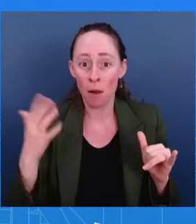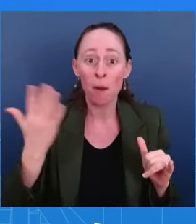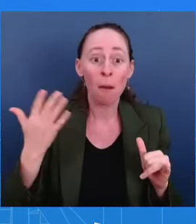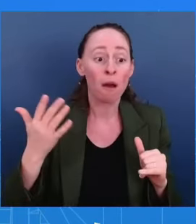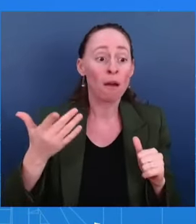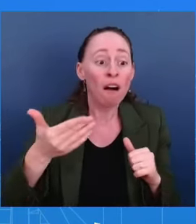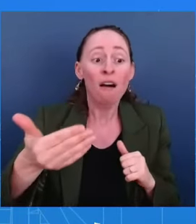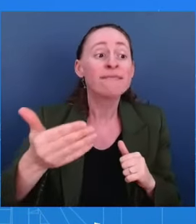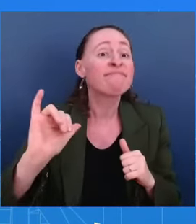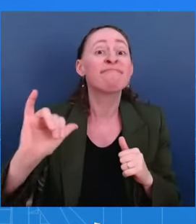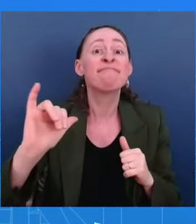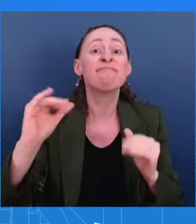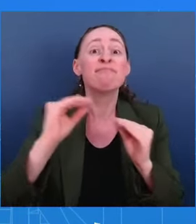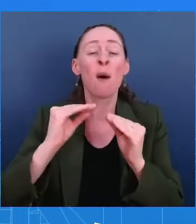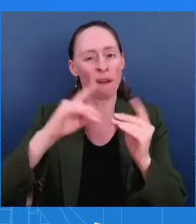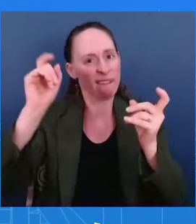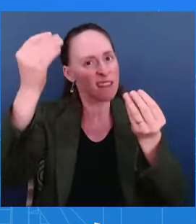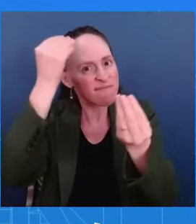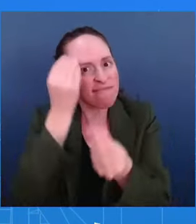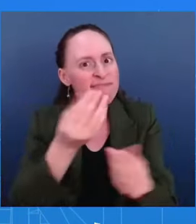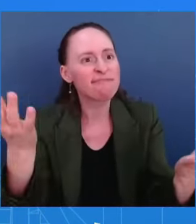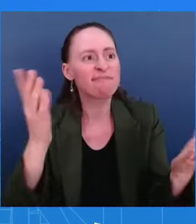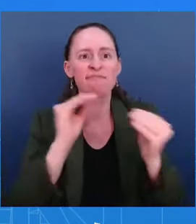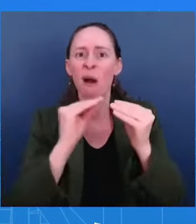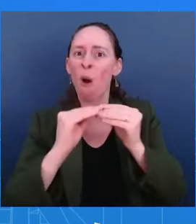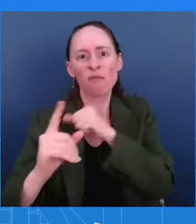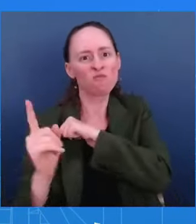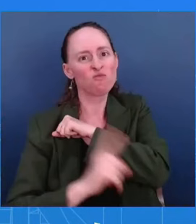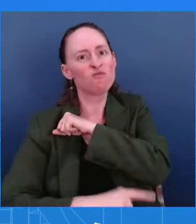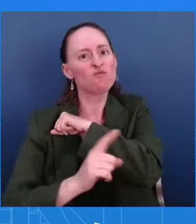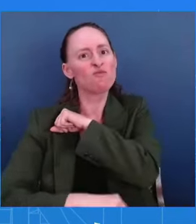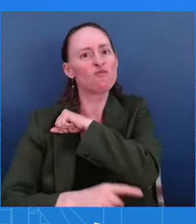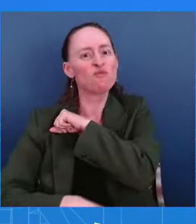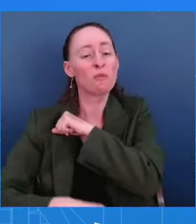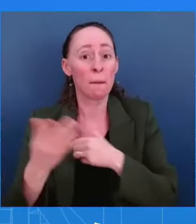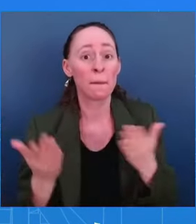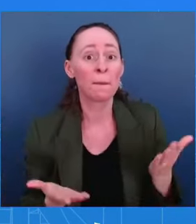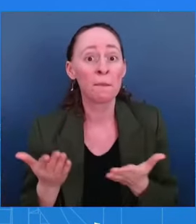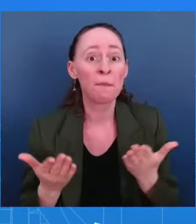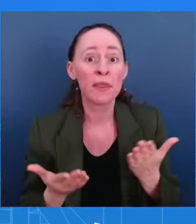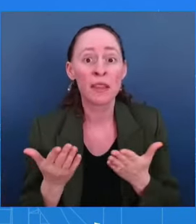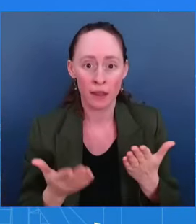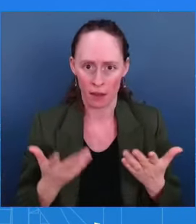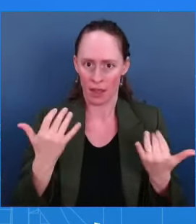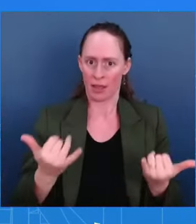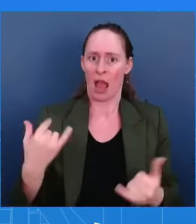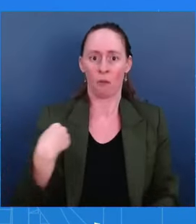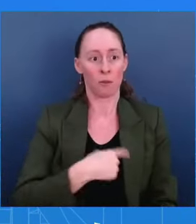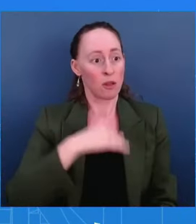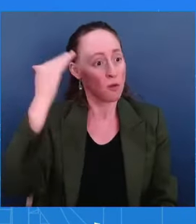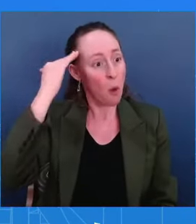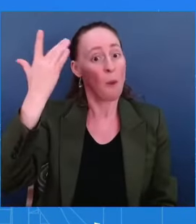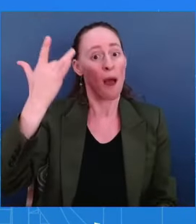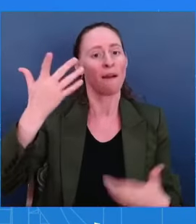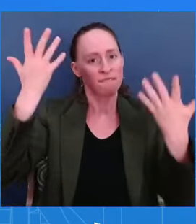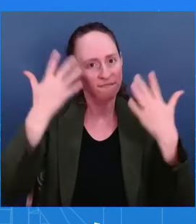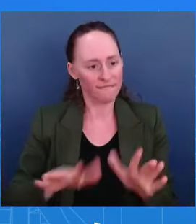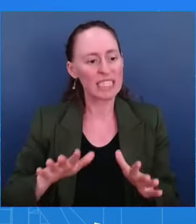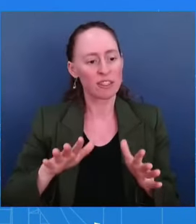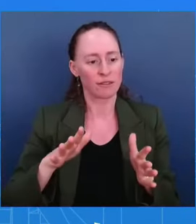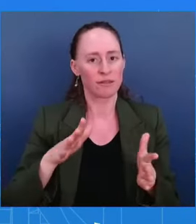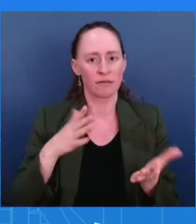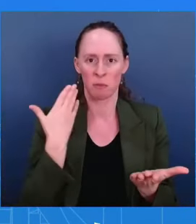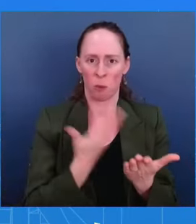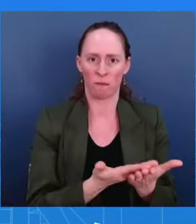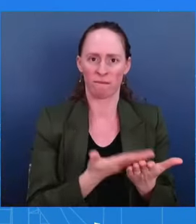investigation takes us. So the why now was really driven by the progress of the investigation, the certainty they had and what they had uncovered, and